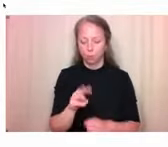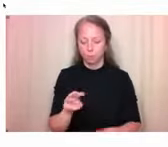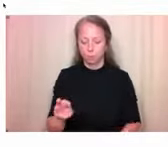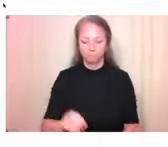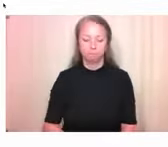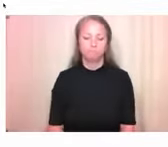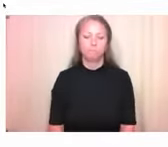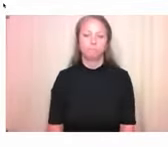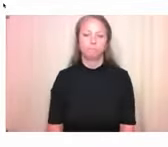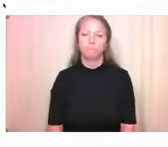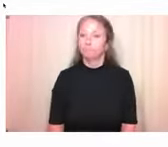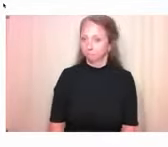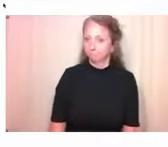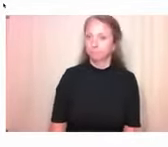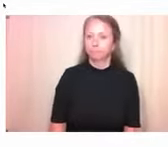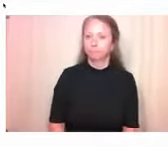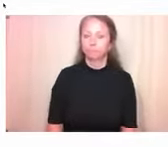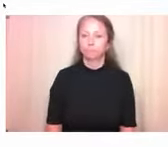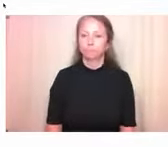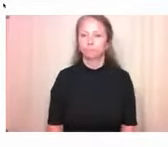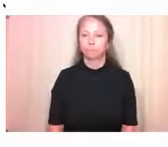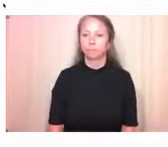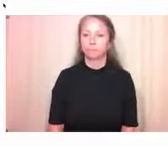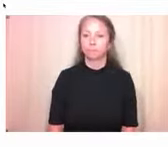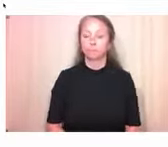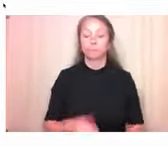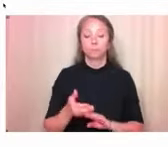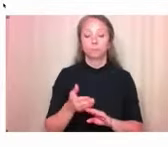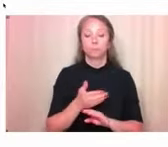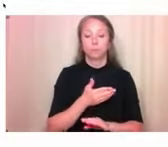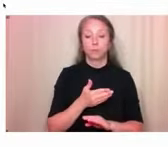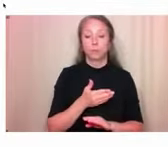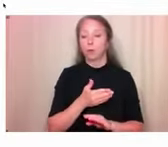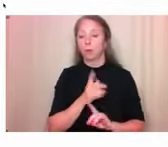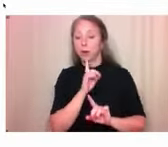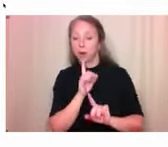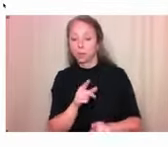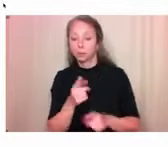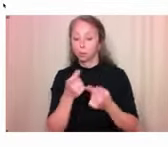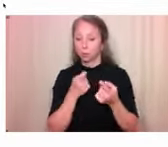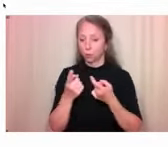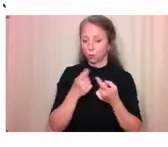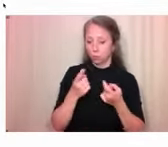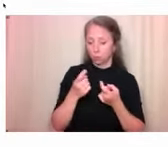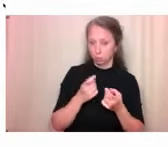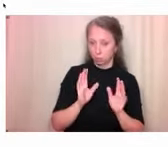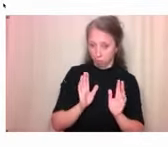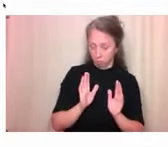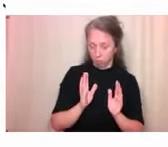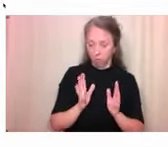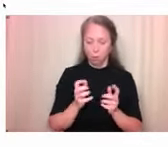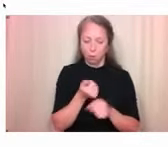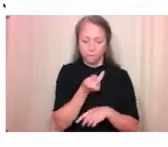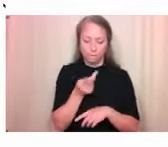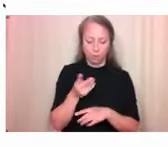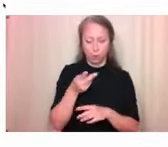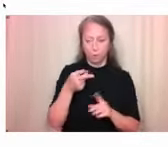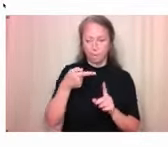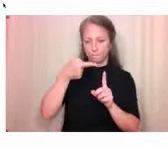Okay, so just before we start taking questions, I just have a couple more points before we wrap up with the presentation.